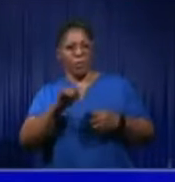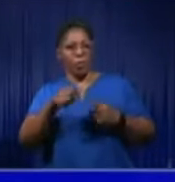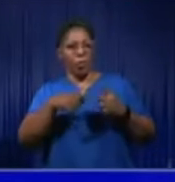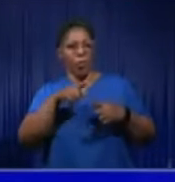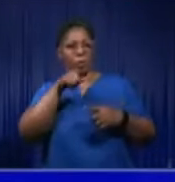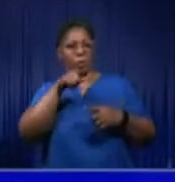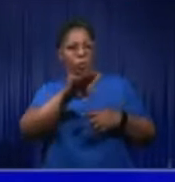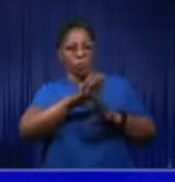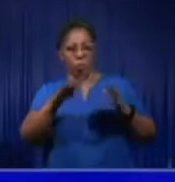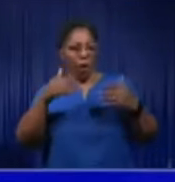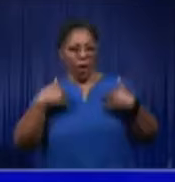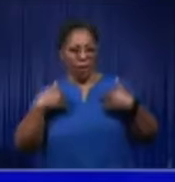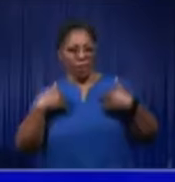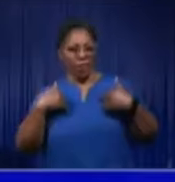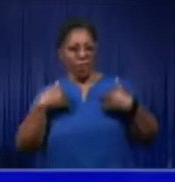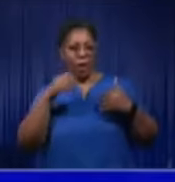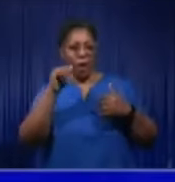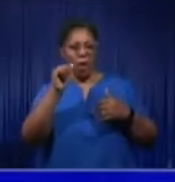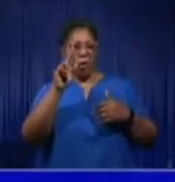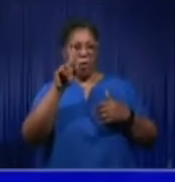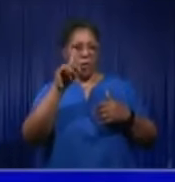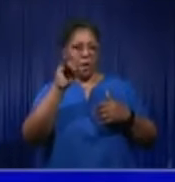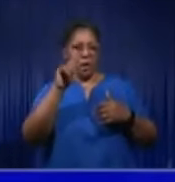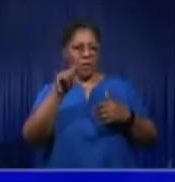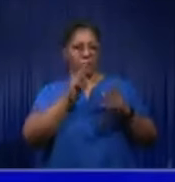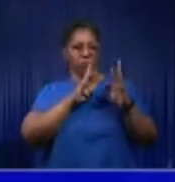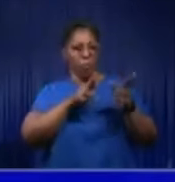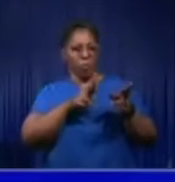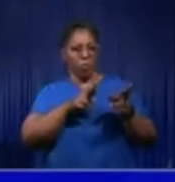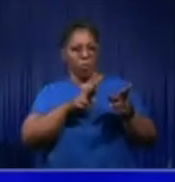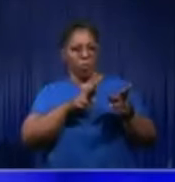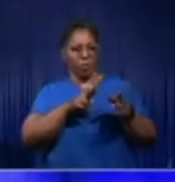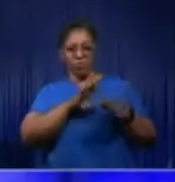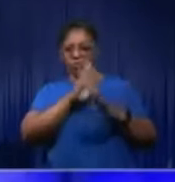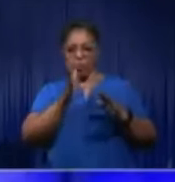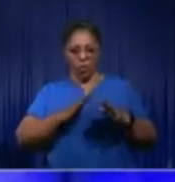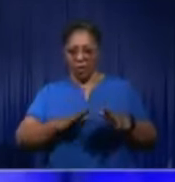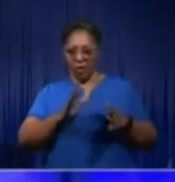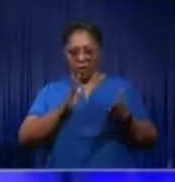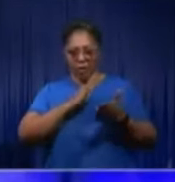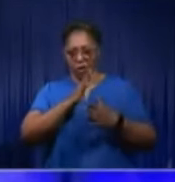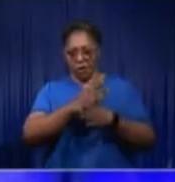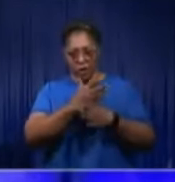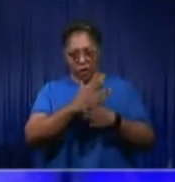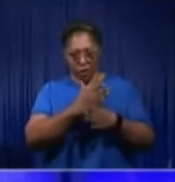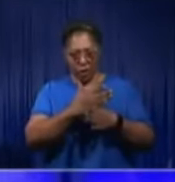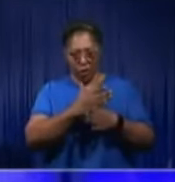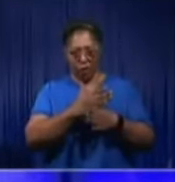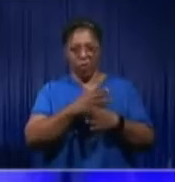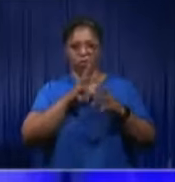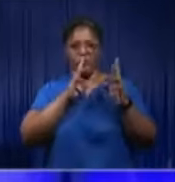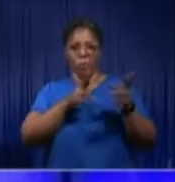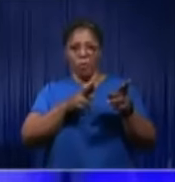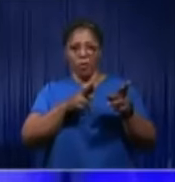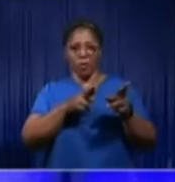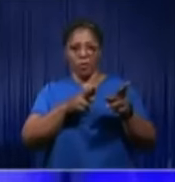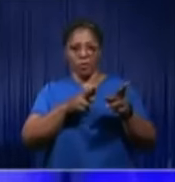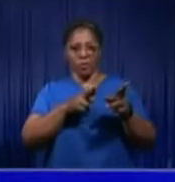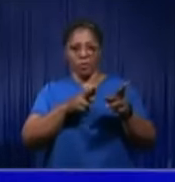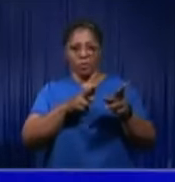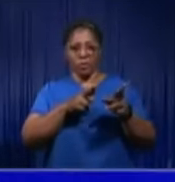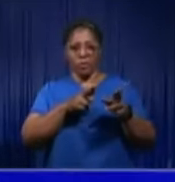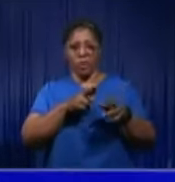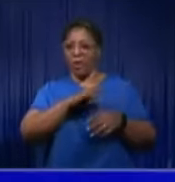internal audit report, you have not shared the damning report from the auditor general, neither have you shared